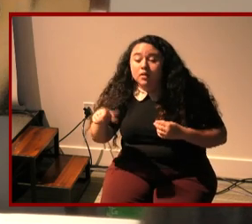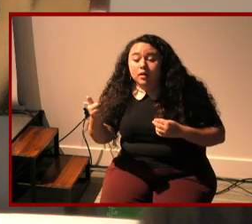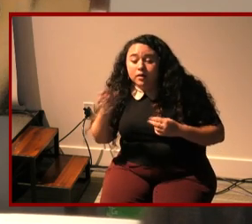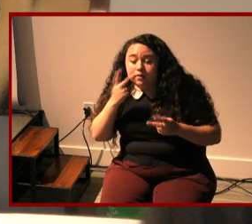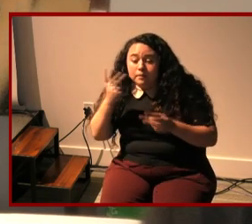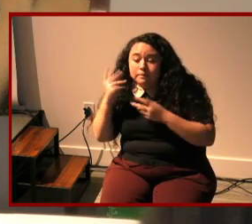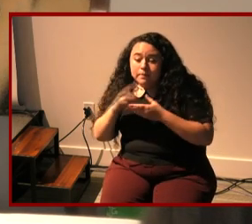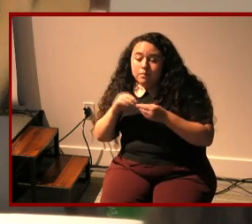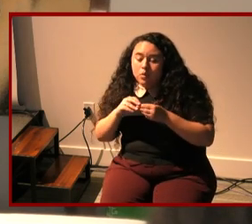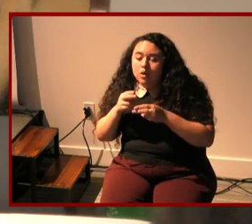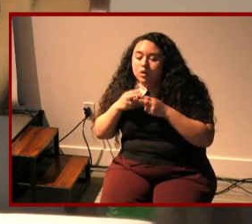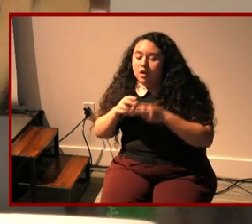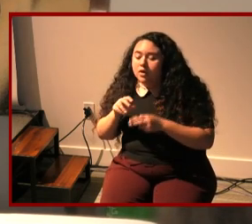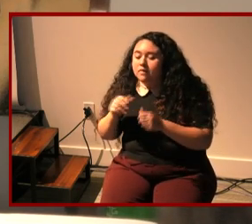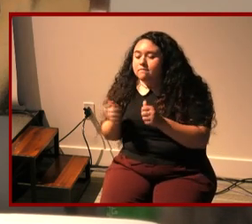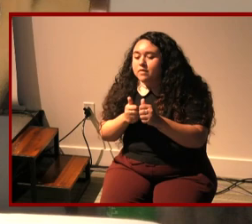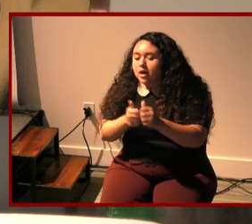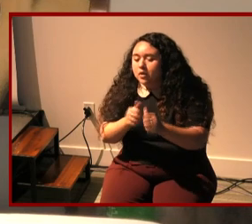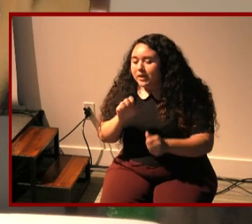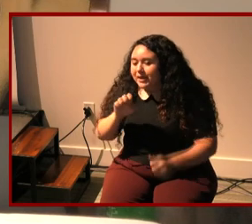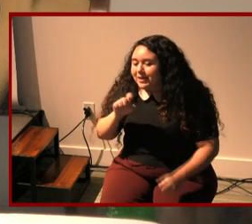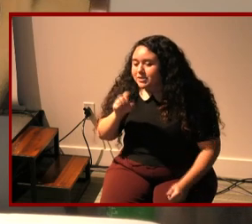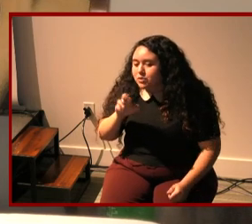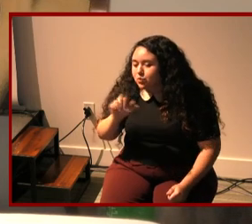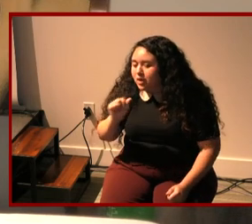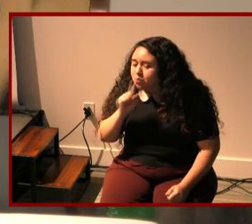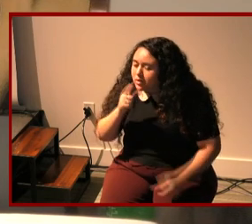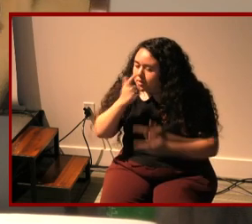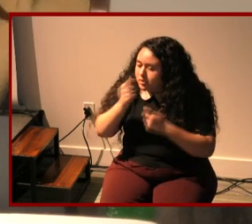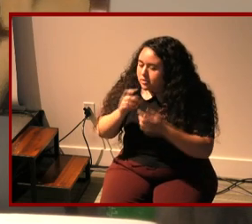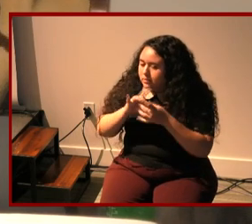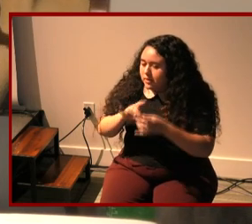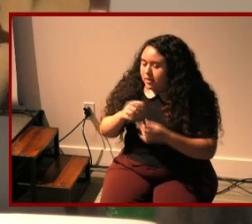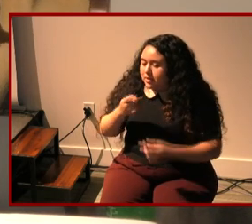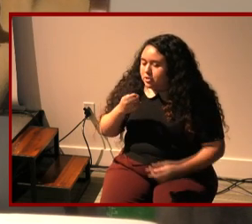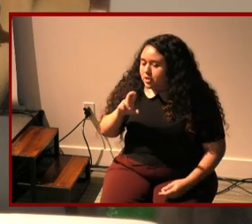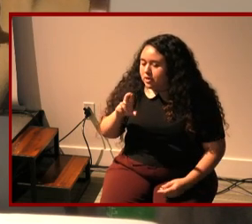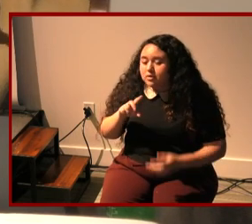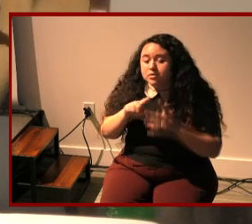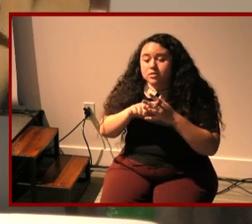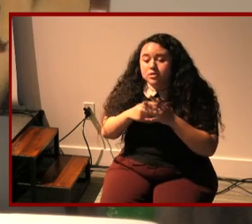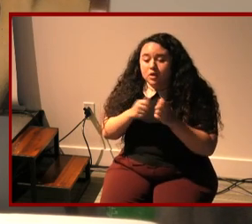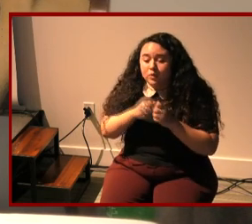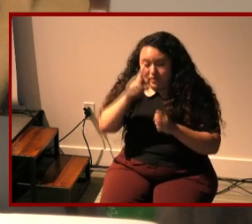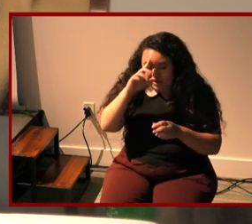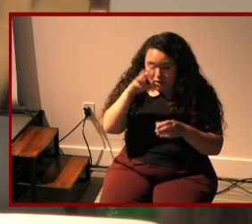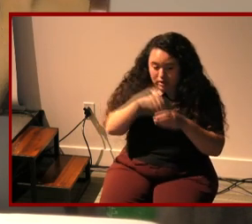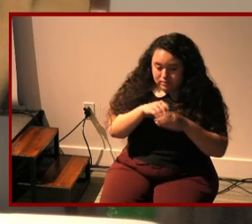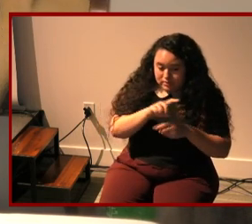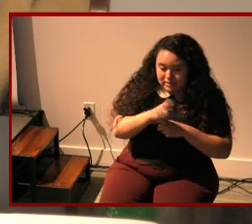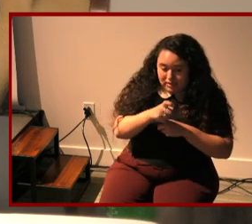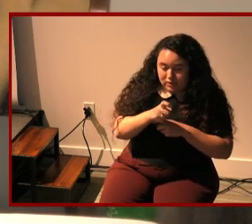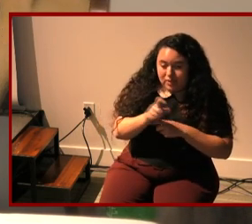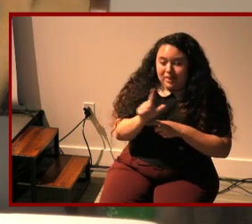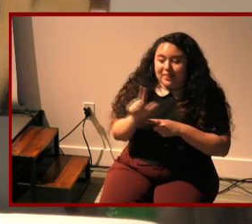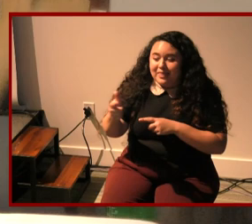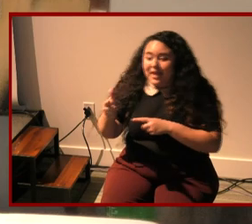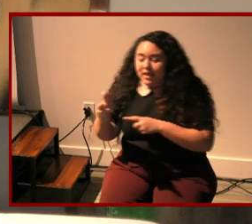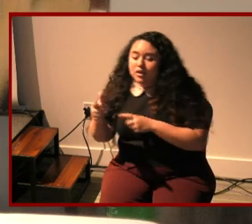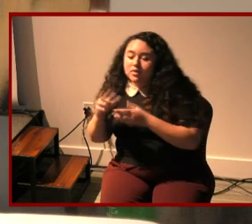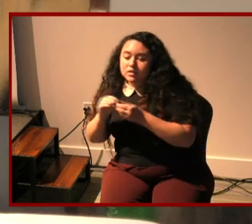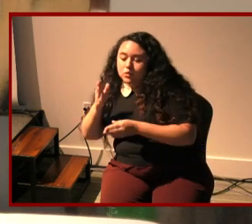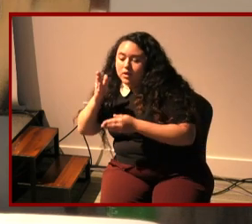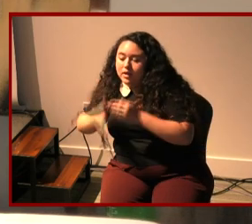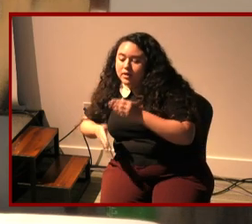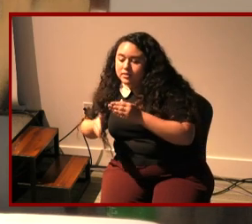ezra which um is also super interesting in terms of gender because it starts with his autism diagnosis and then the memoir ends at his